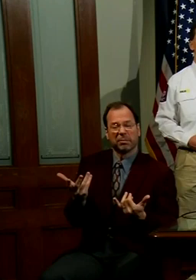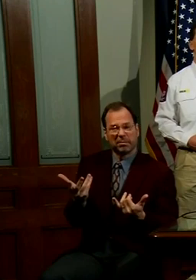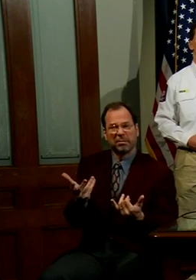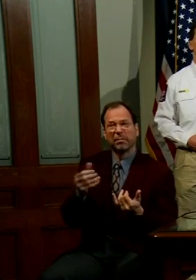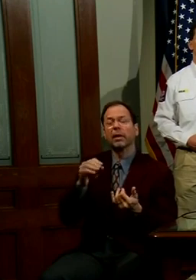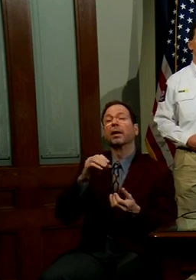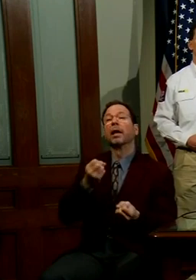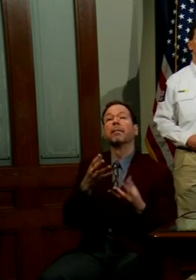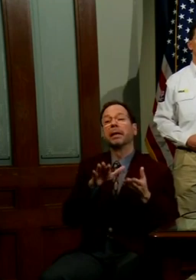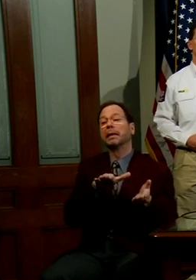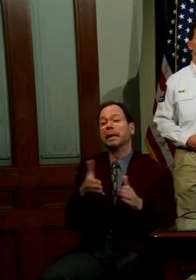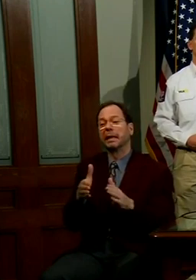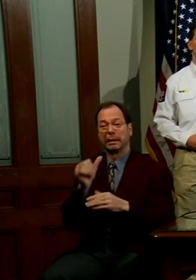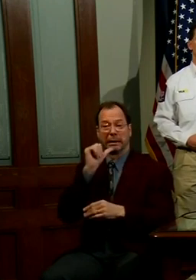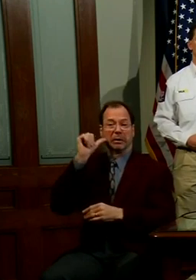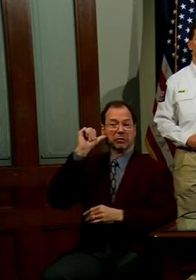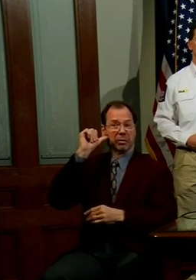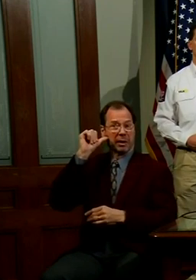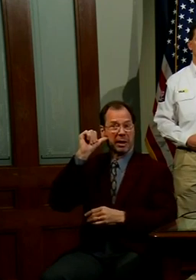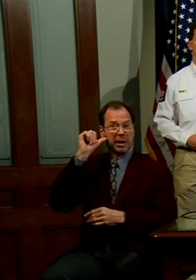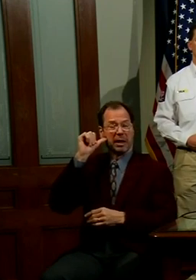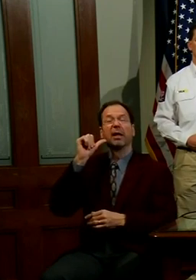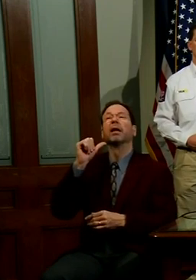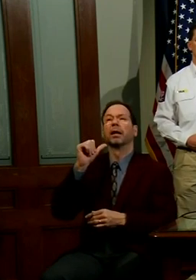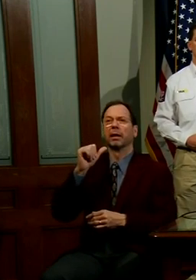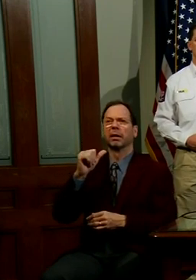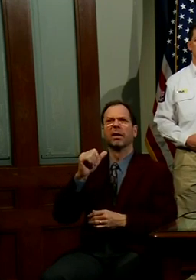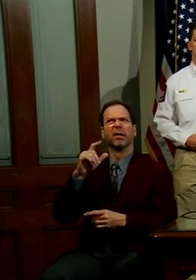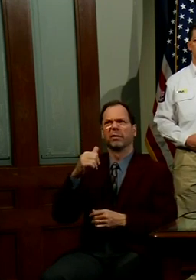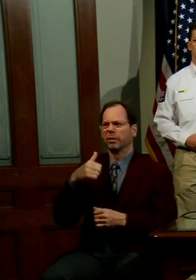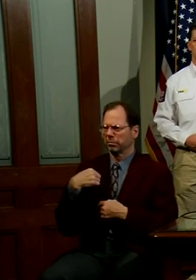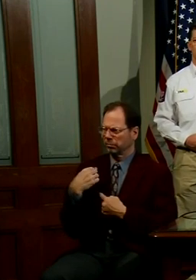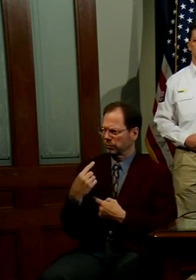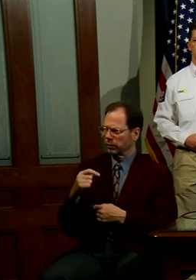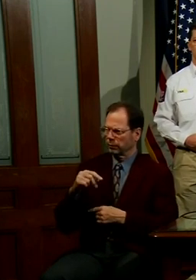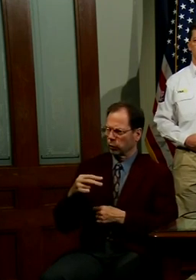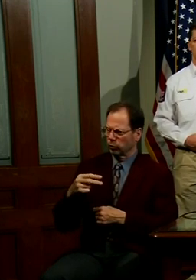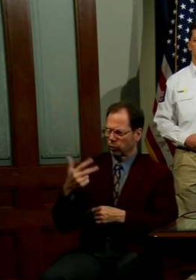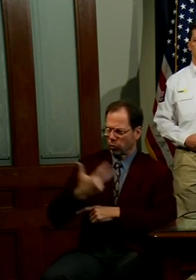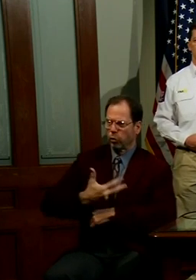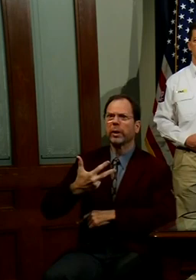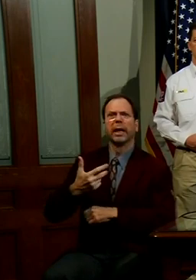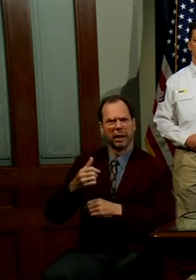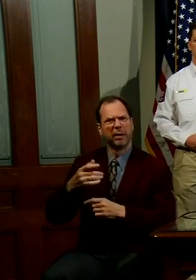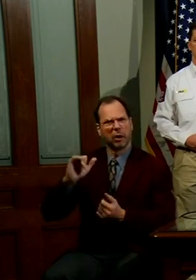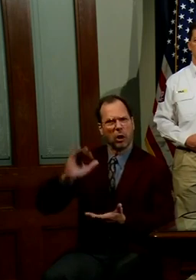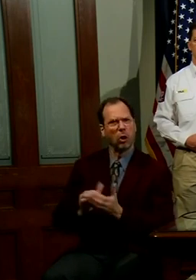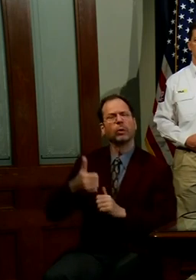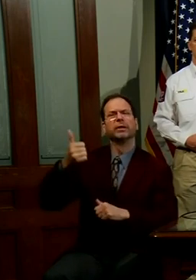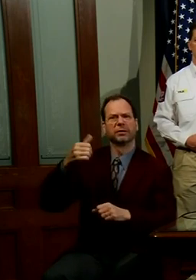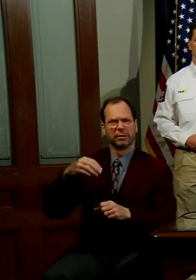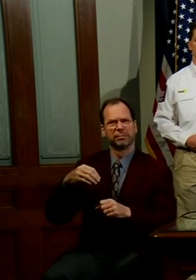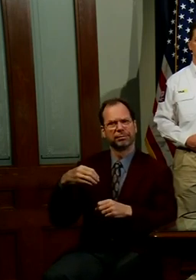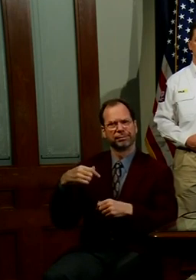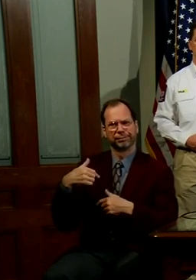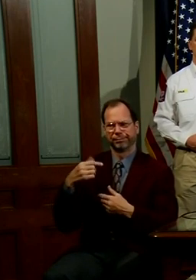the number of deaths reported yesterday was a three-day low in Texas in the number of deaths.